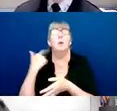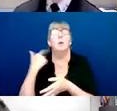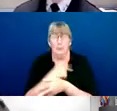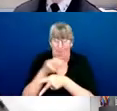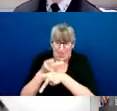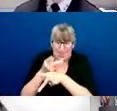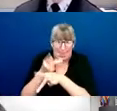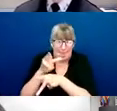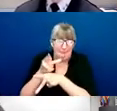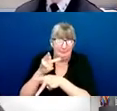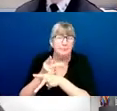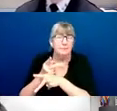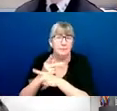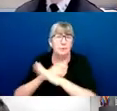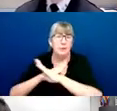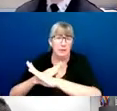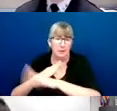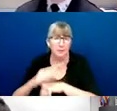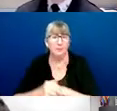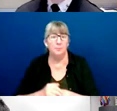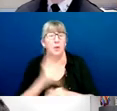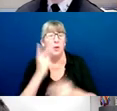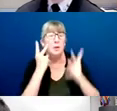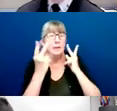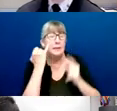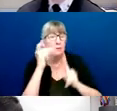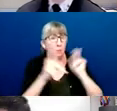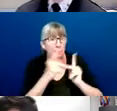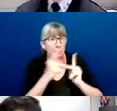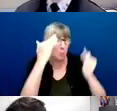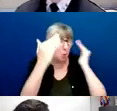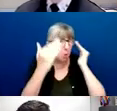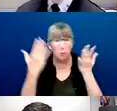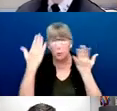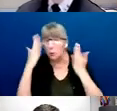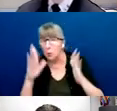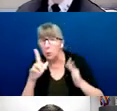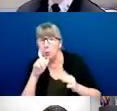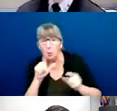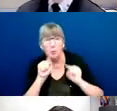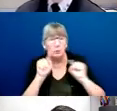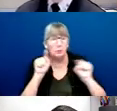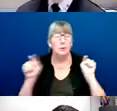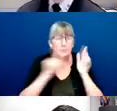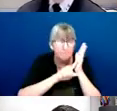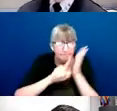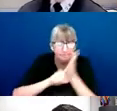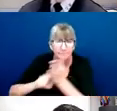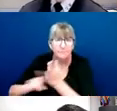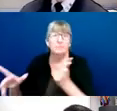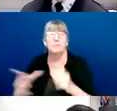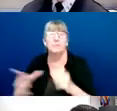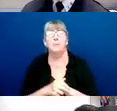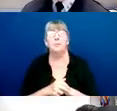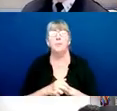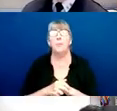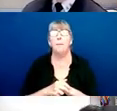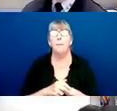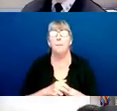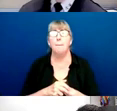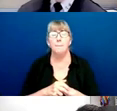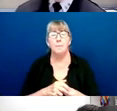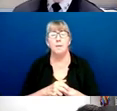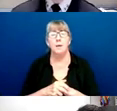or unknown and beginning to filter through that information. During this phase, the intake team will reach out to the